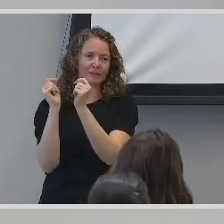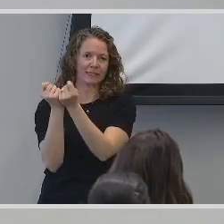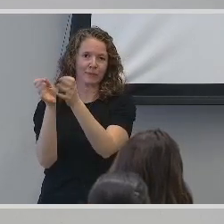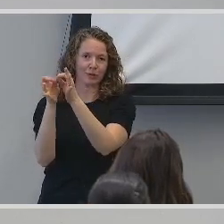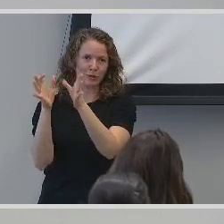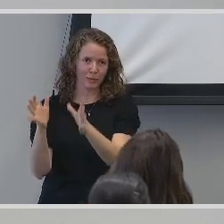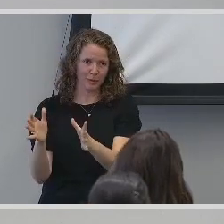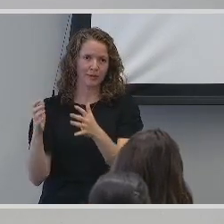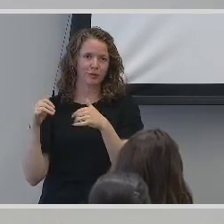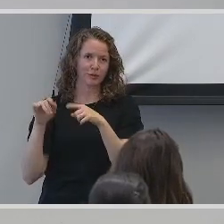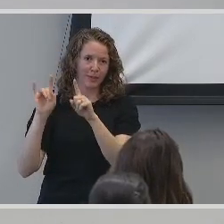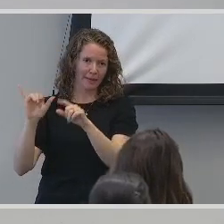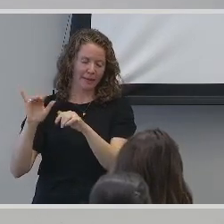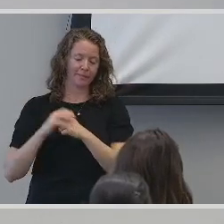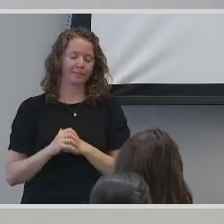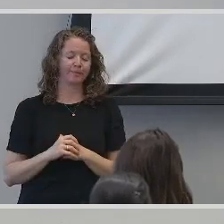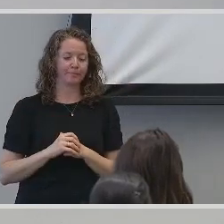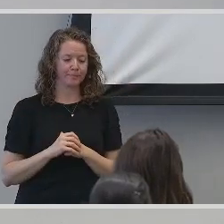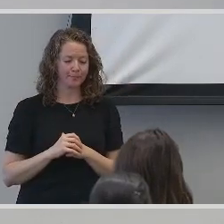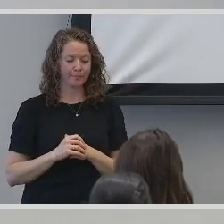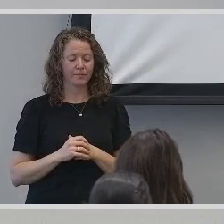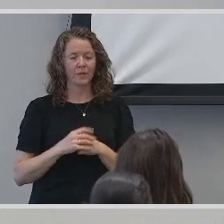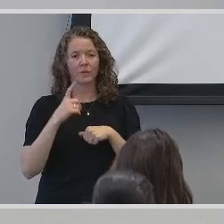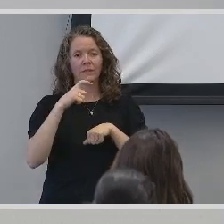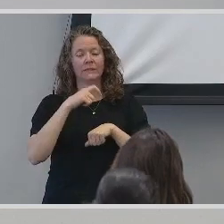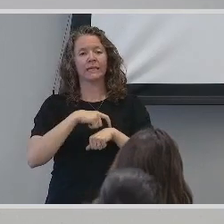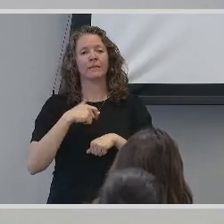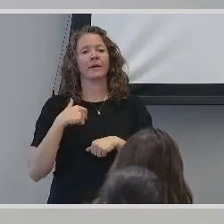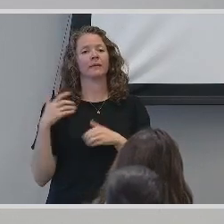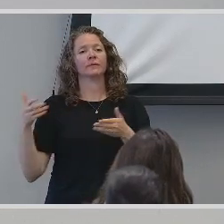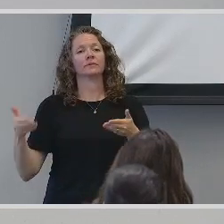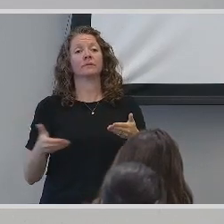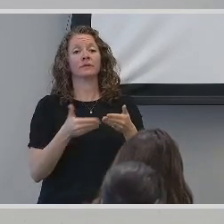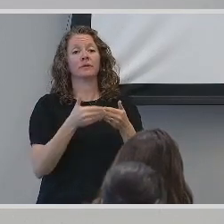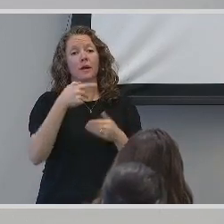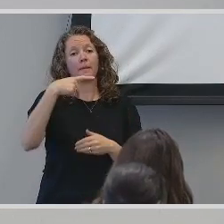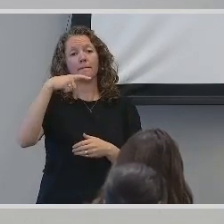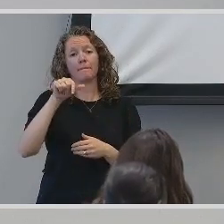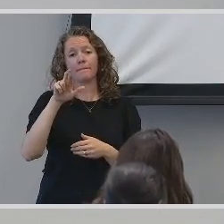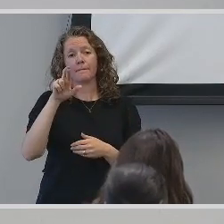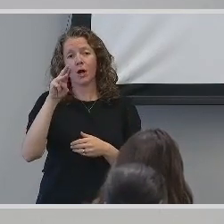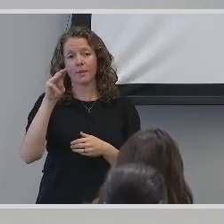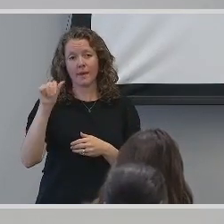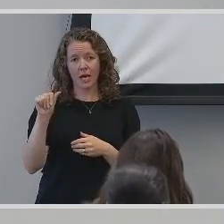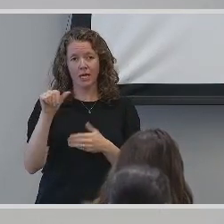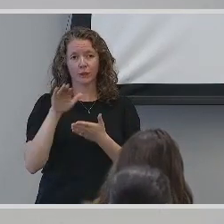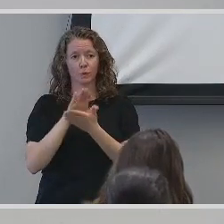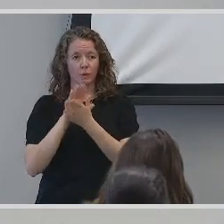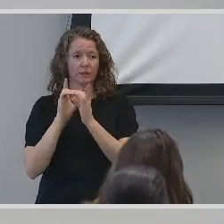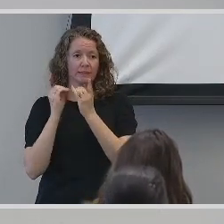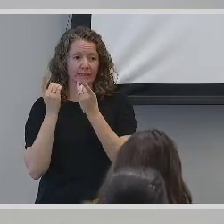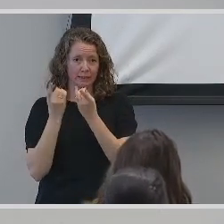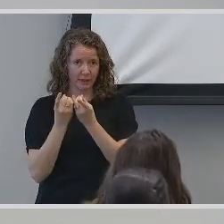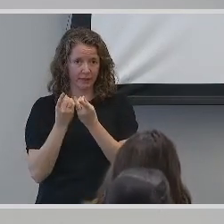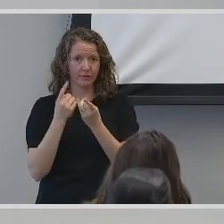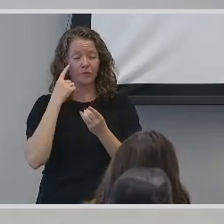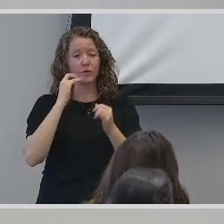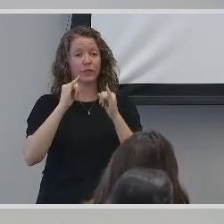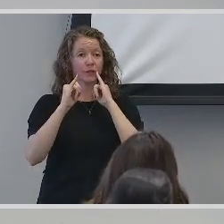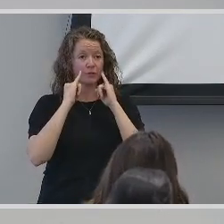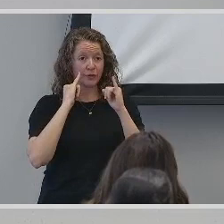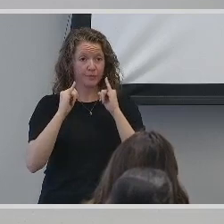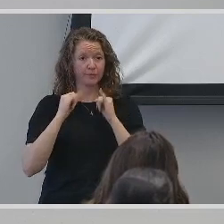When I was offered an interview with the Palmer School District, I turned to my boyfriend at the time, now my husband, for advice.